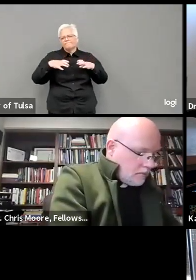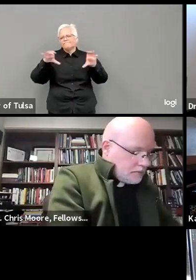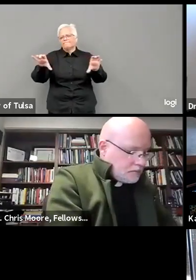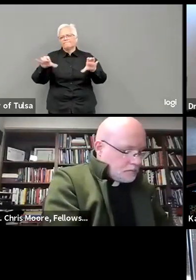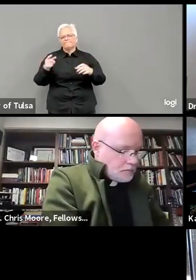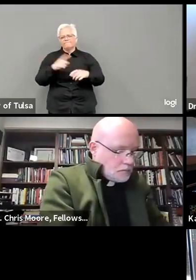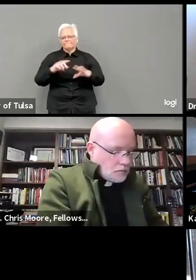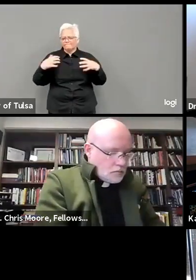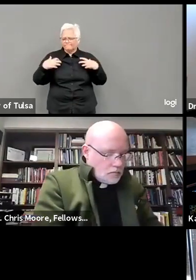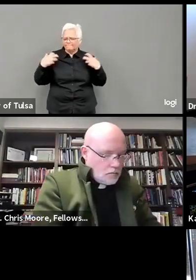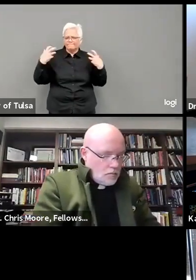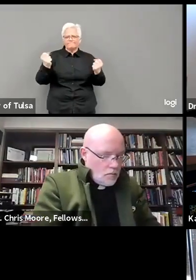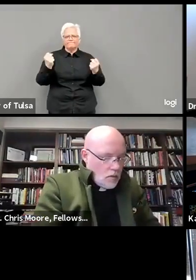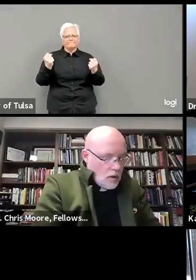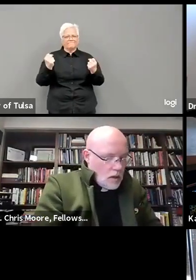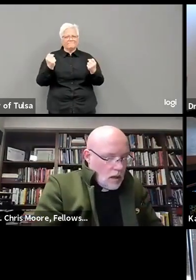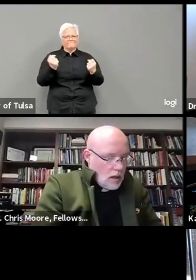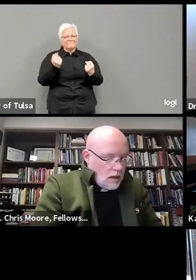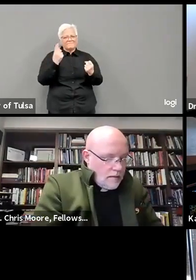life-saving assistance.